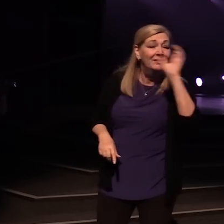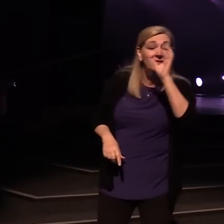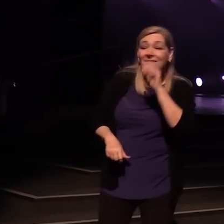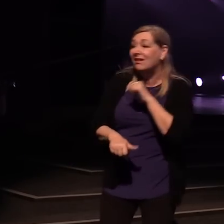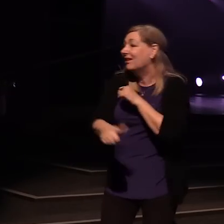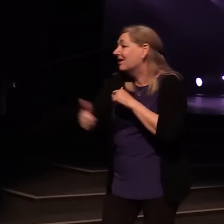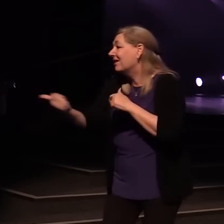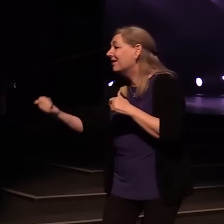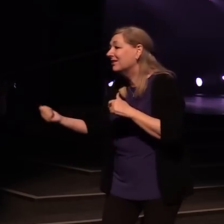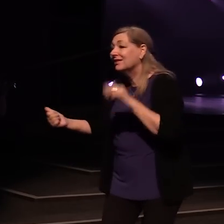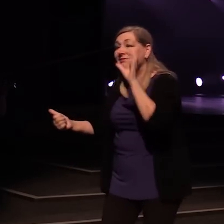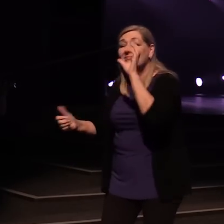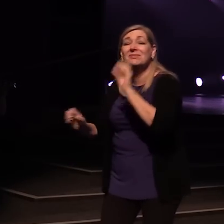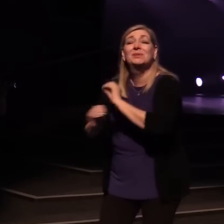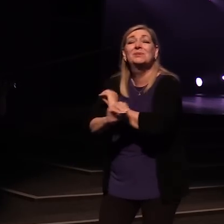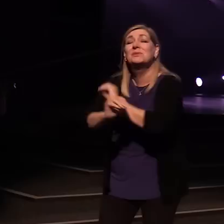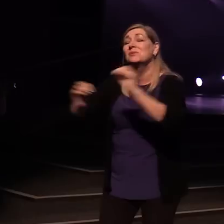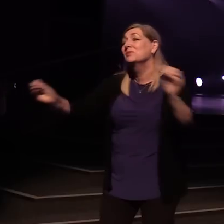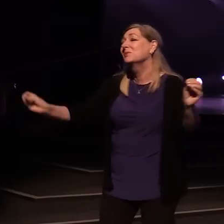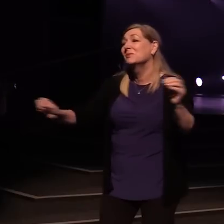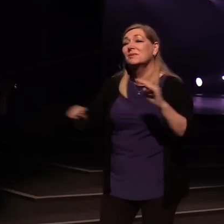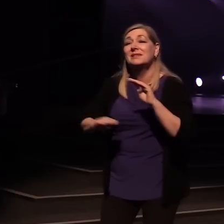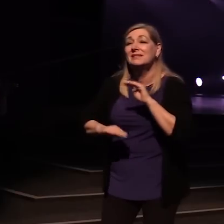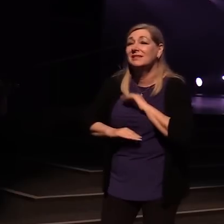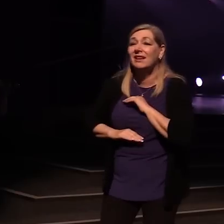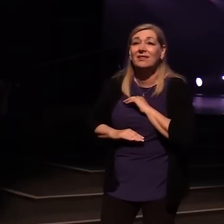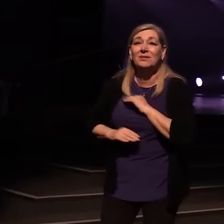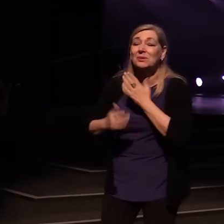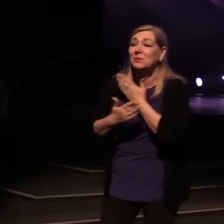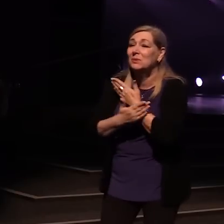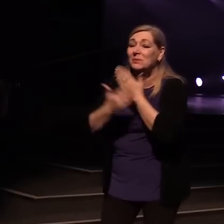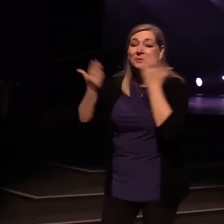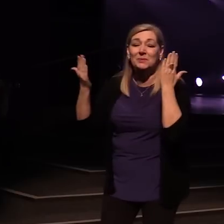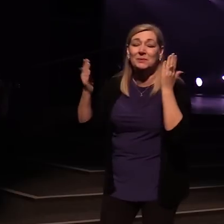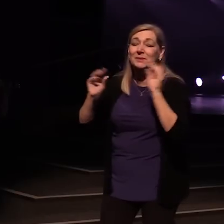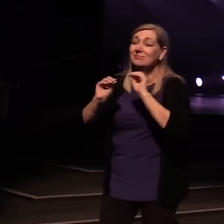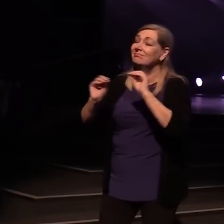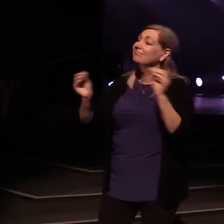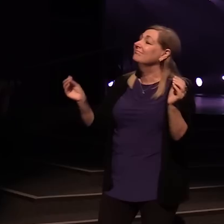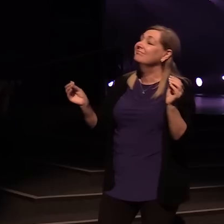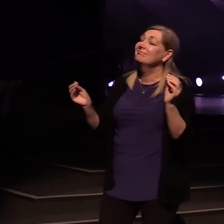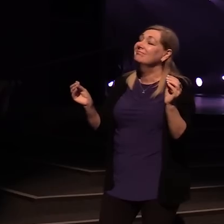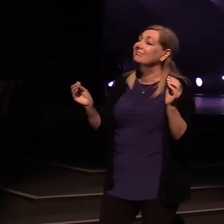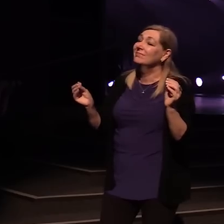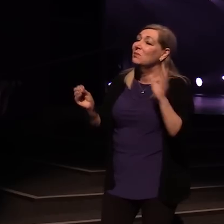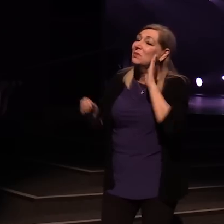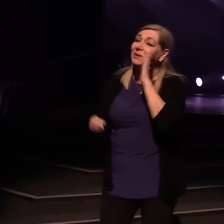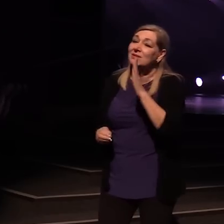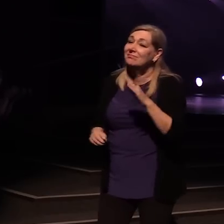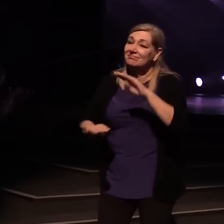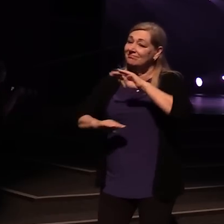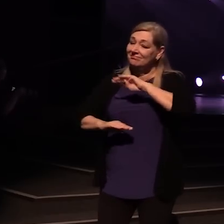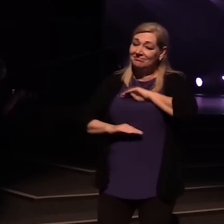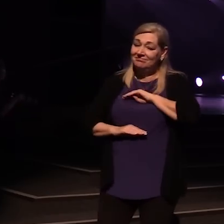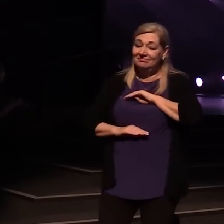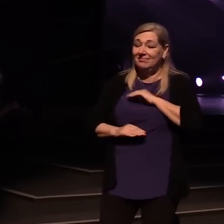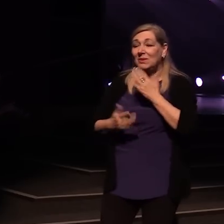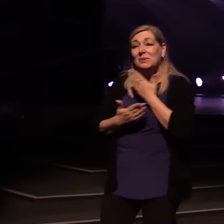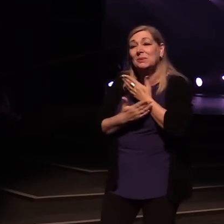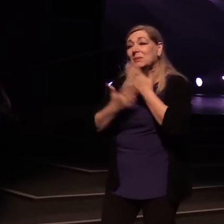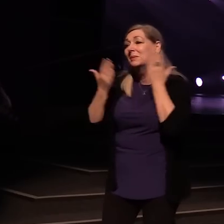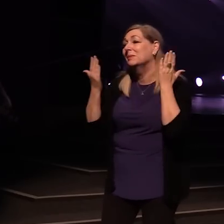and nothing else will do.